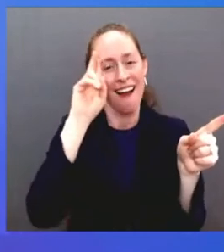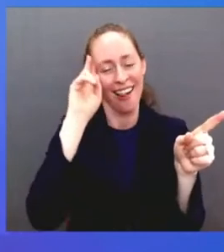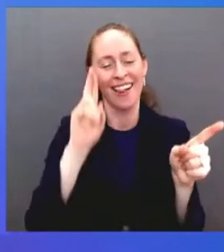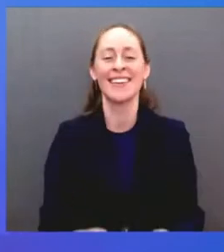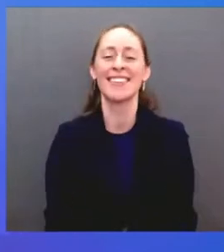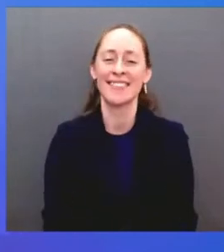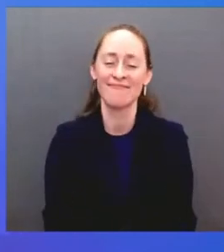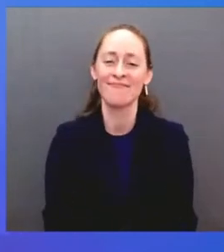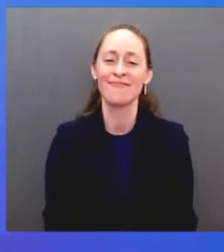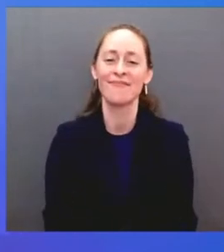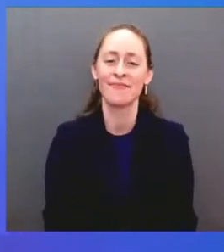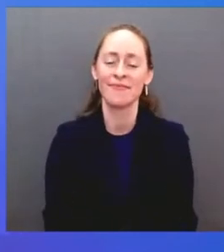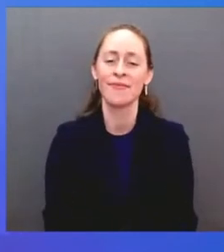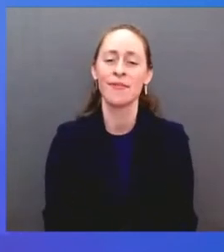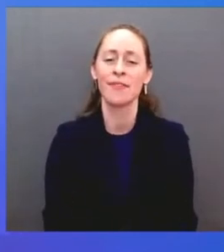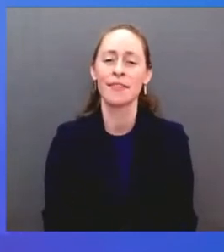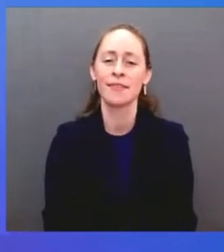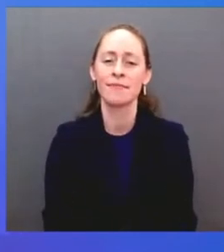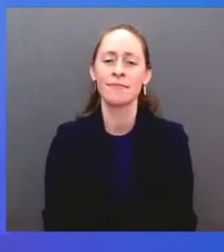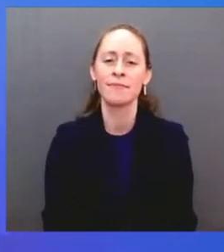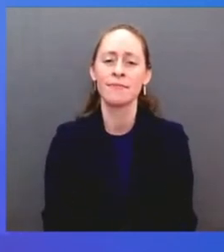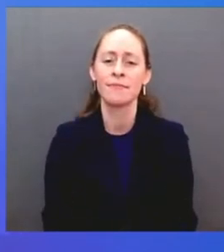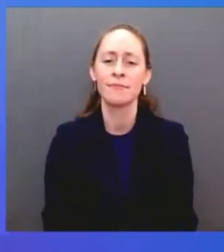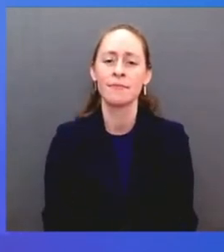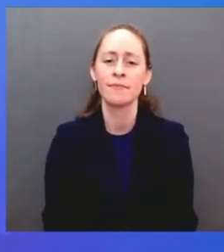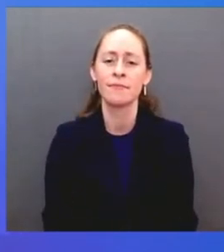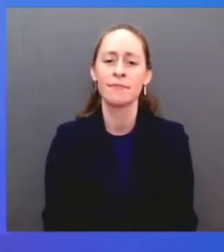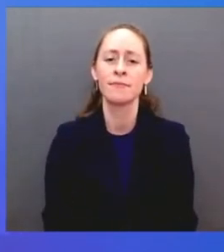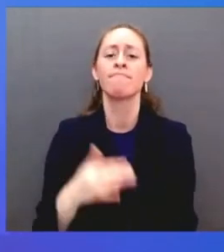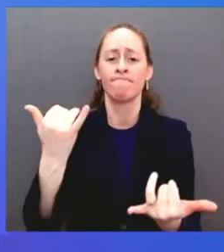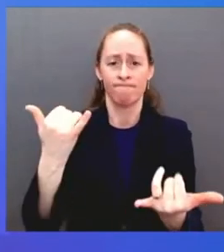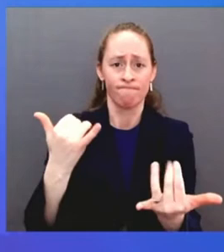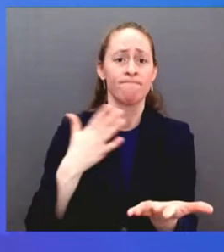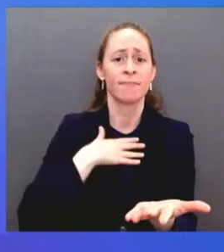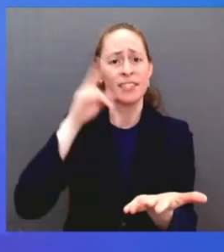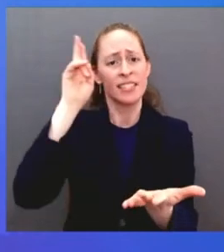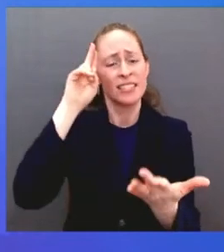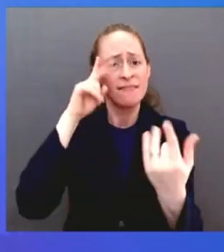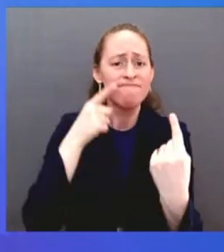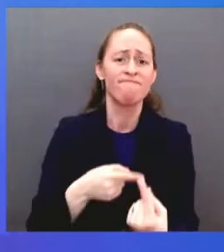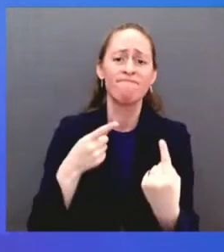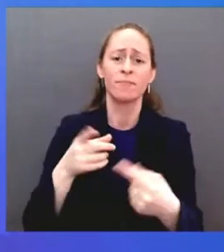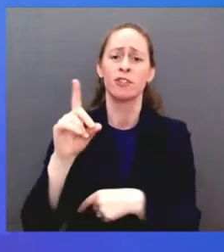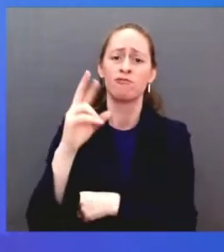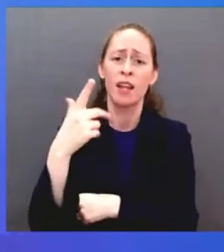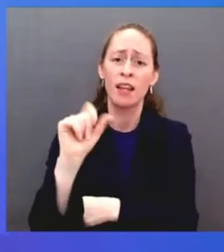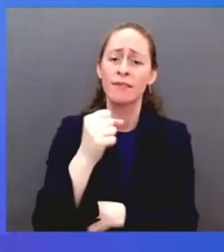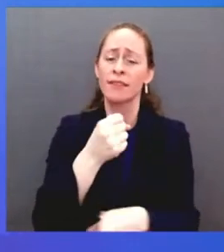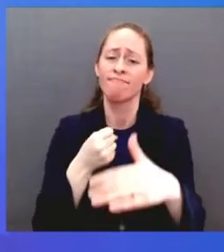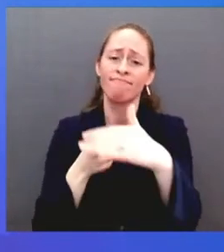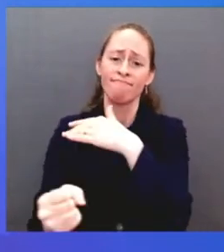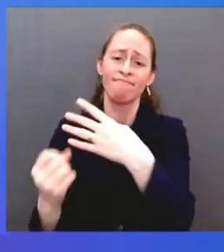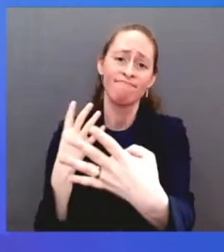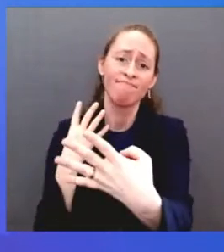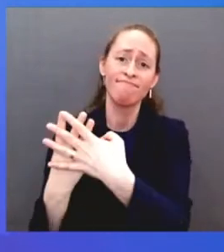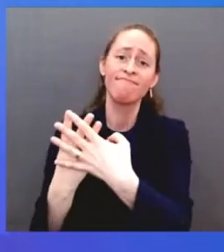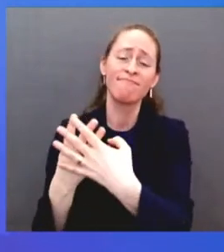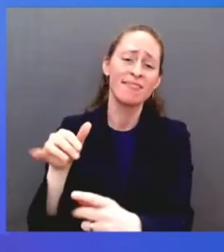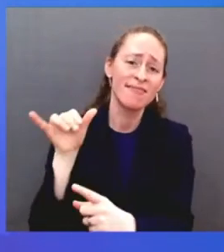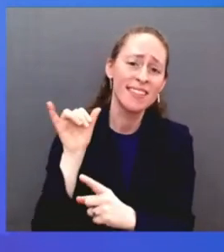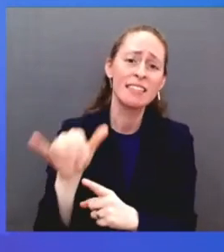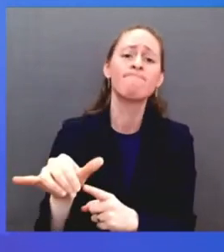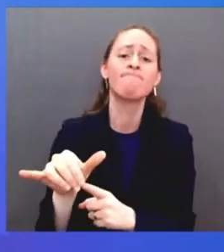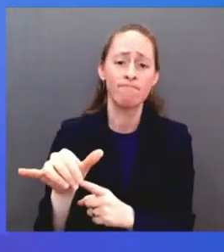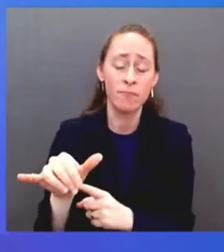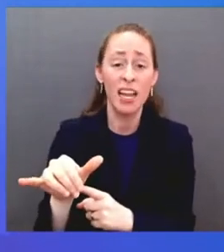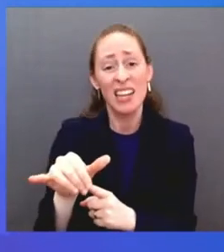received a life sentence. That is true. But law enforcement also runs in my family. In addition to my